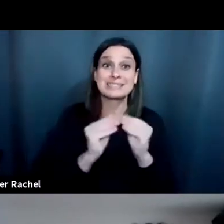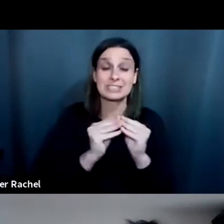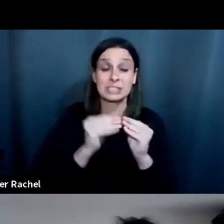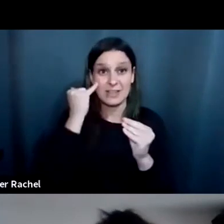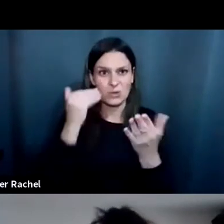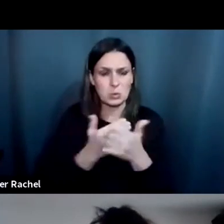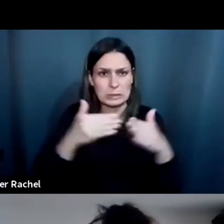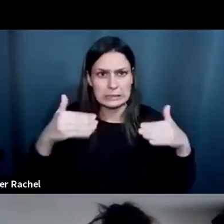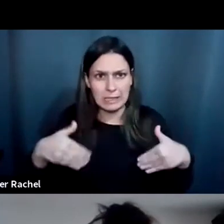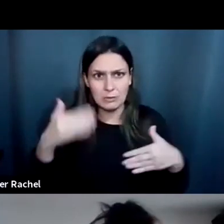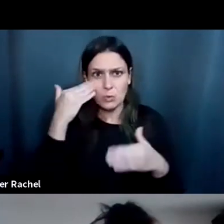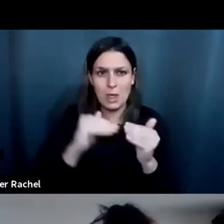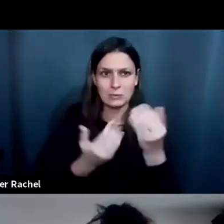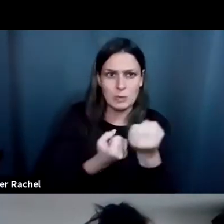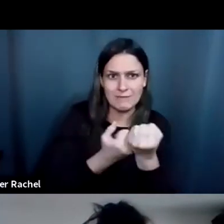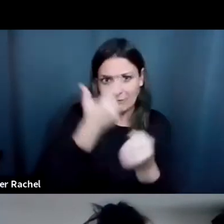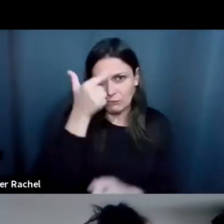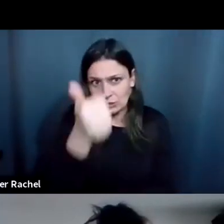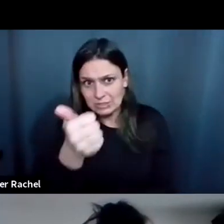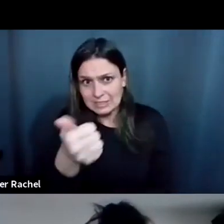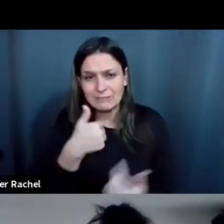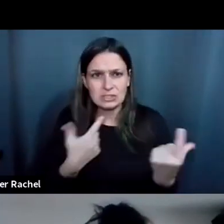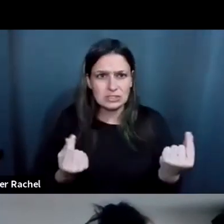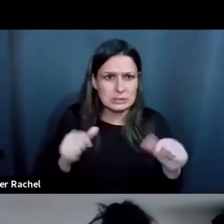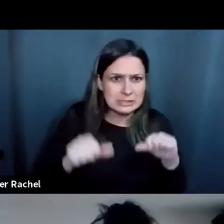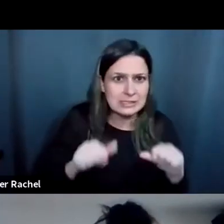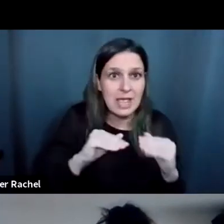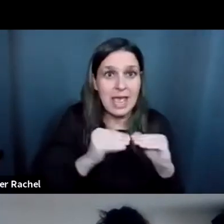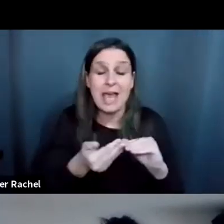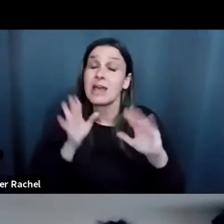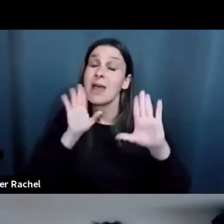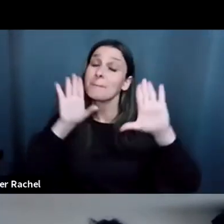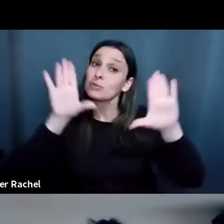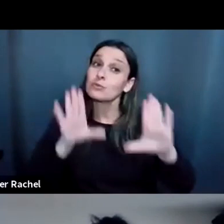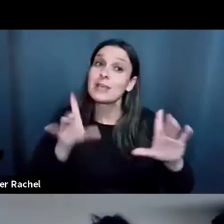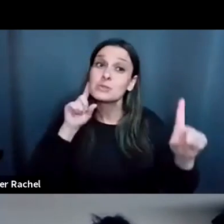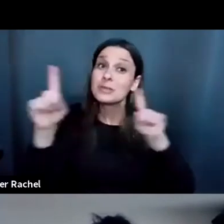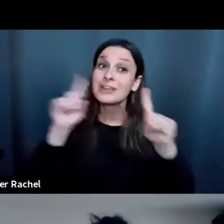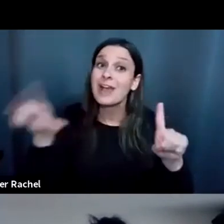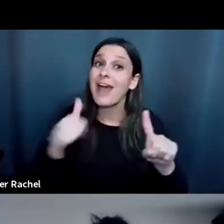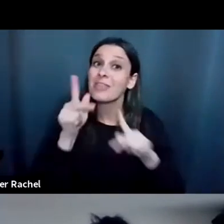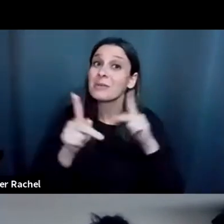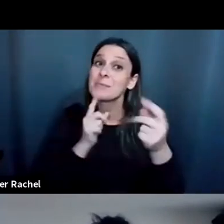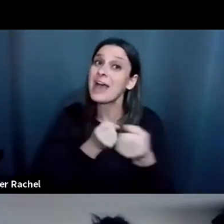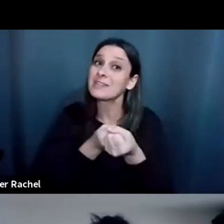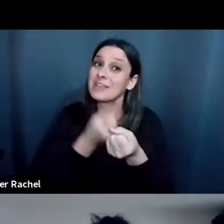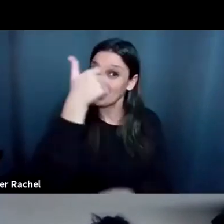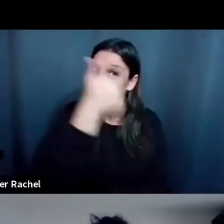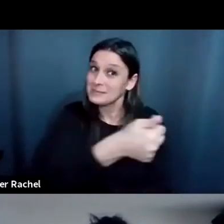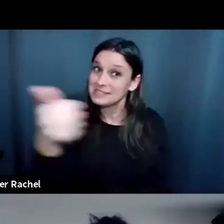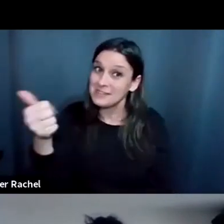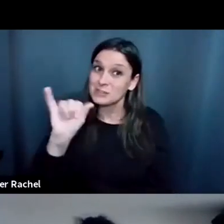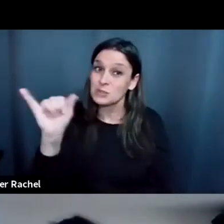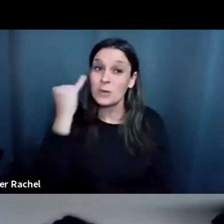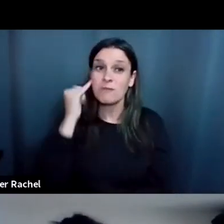new to advocating for yourself, and also it would be great to hear other people advocate for themselves. So if you're